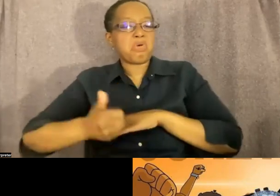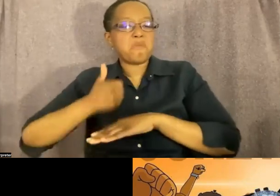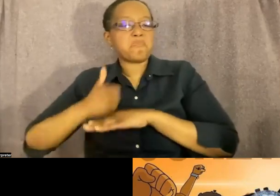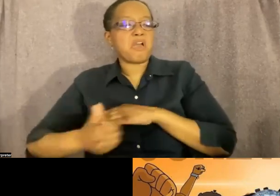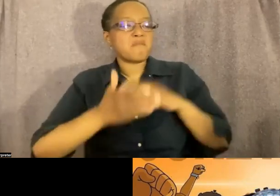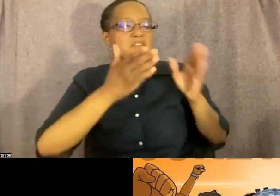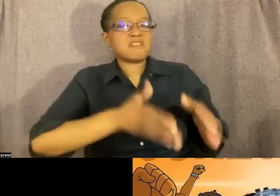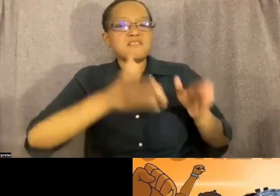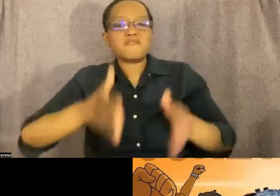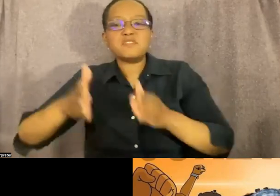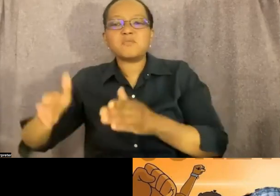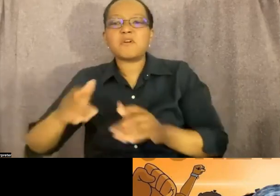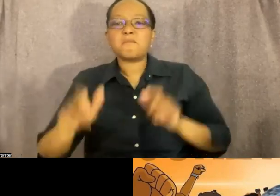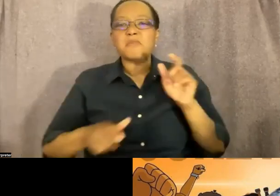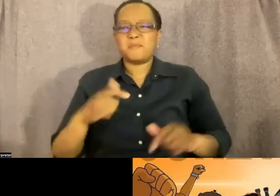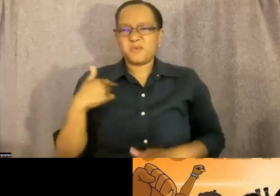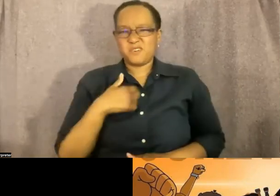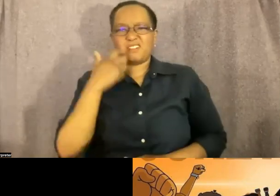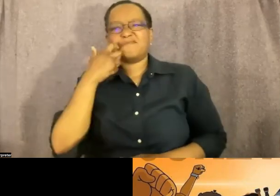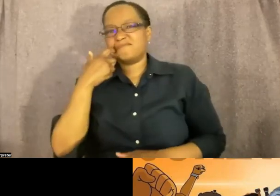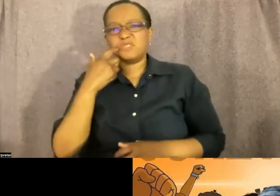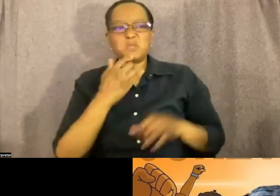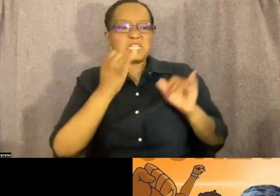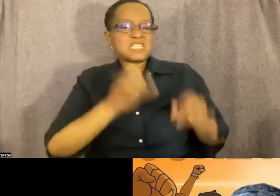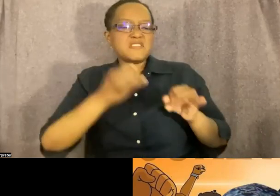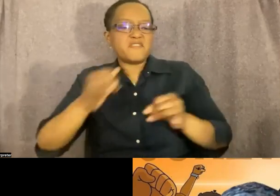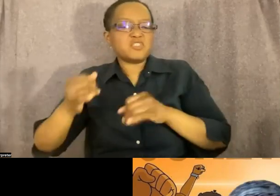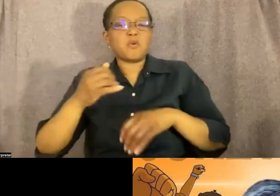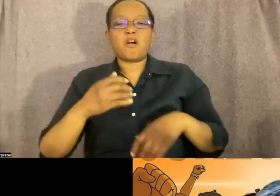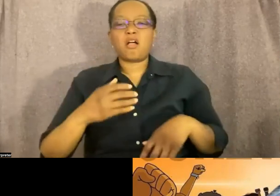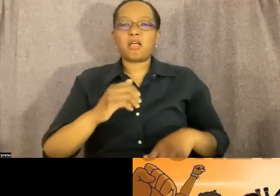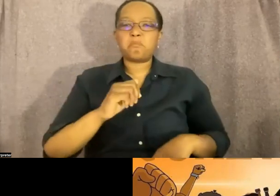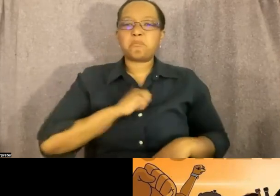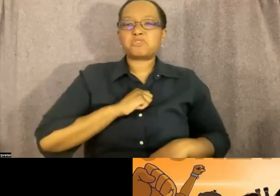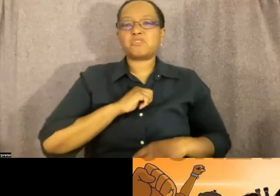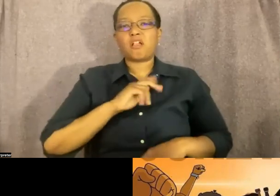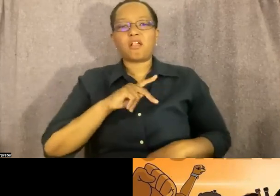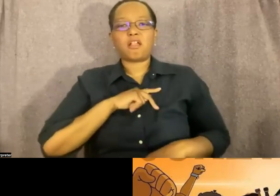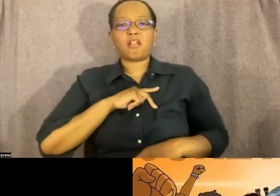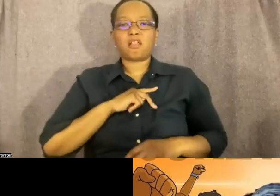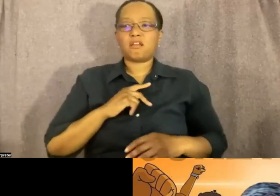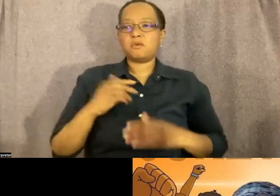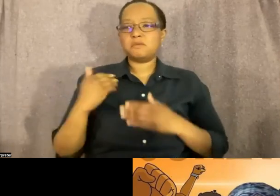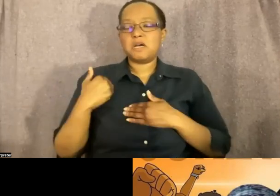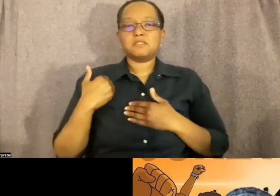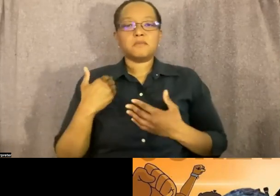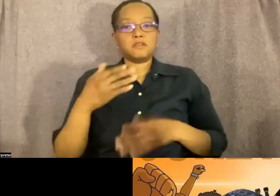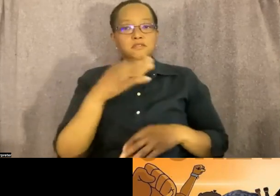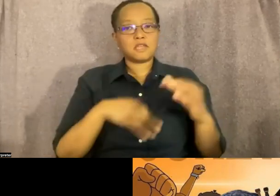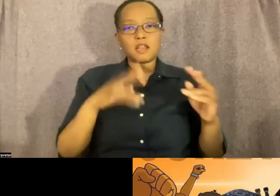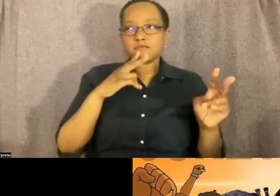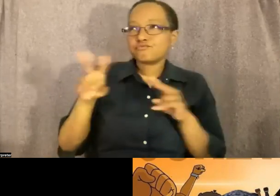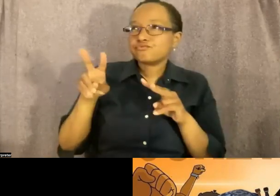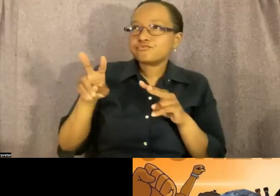right? We're addicted to individualism and personal responsibility, but we never look at the